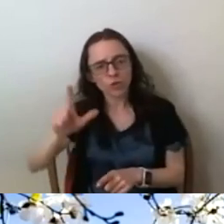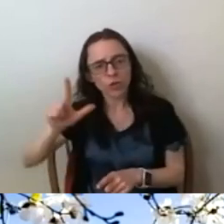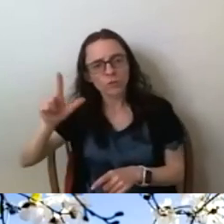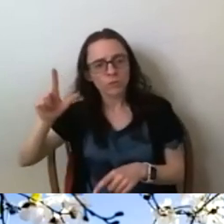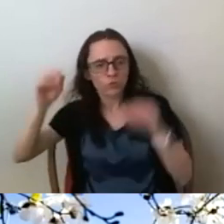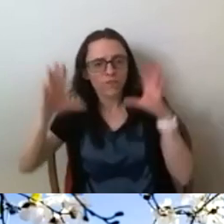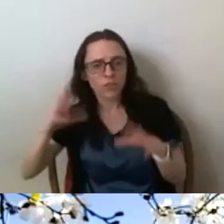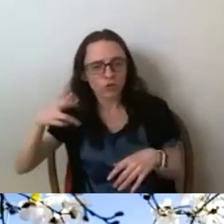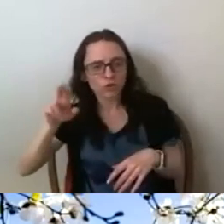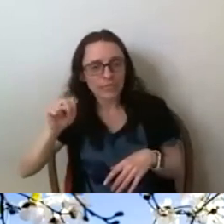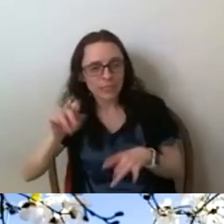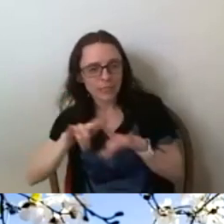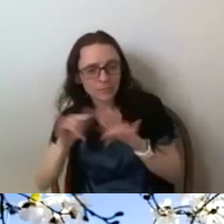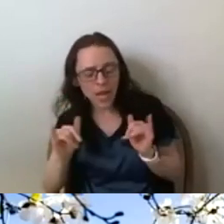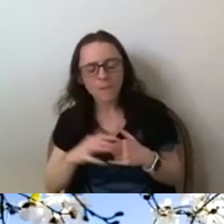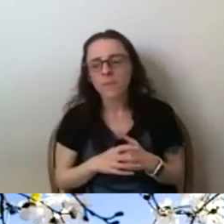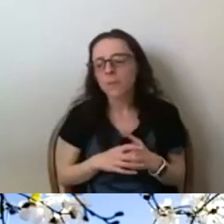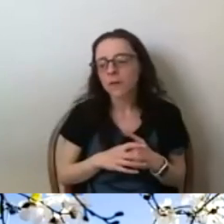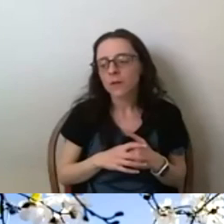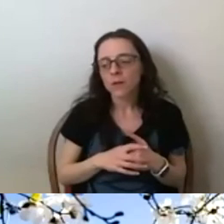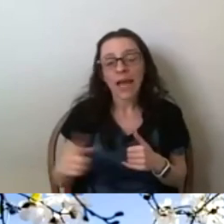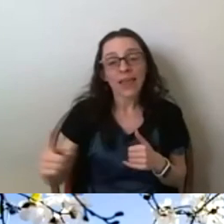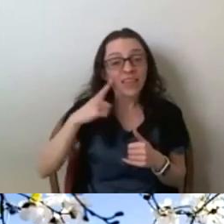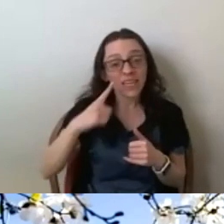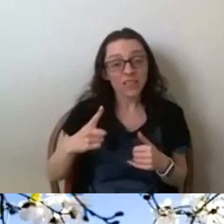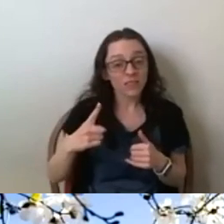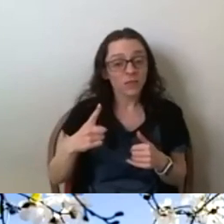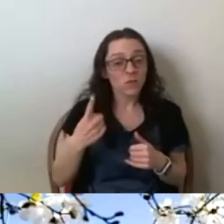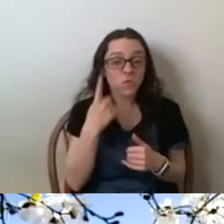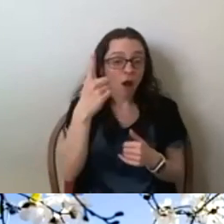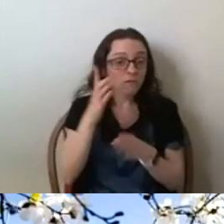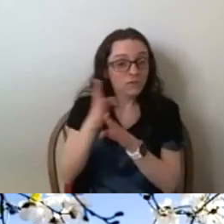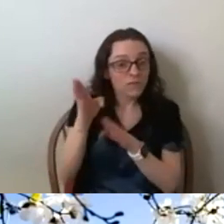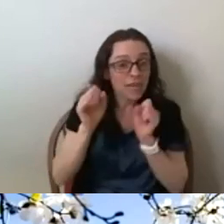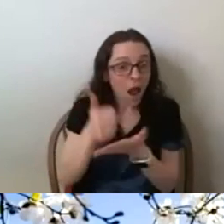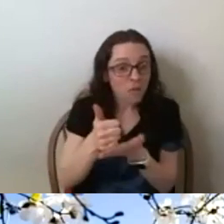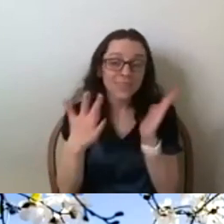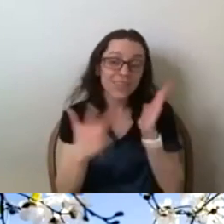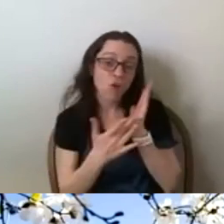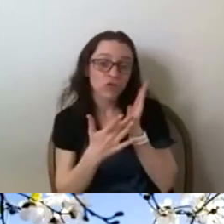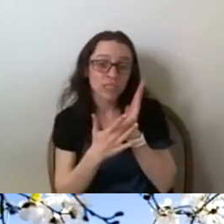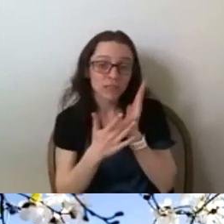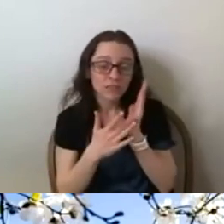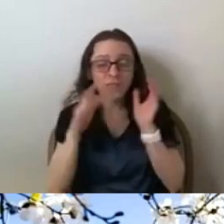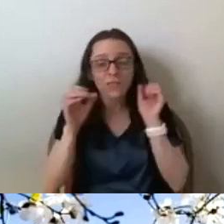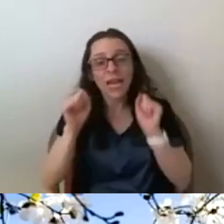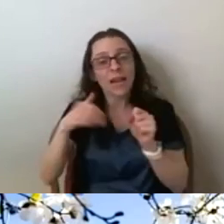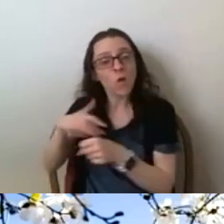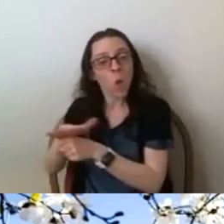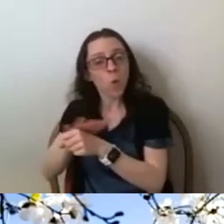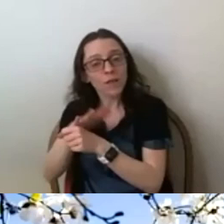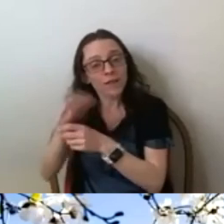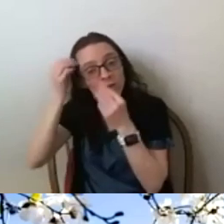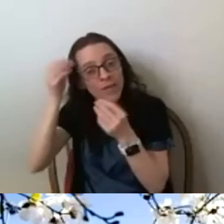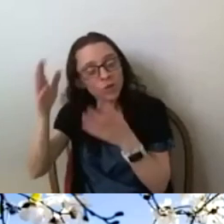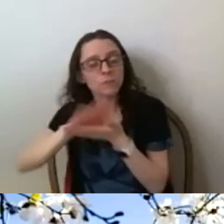think that on the whole, there's a lot that can be done in the, in the domain of technologies, um, that, that can sort of integrate local information, um, to create,